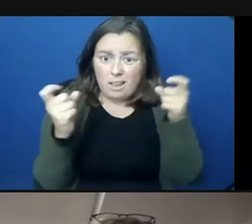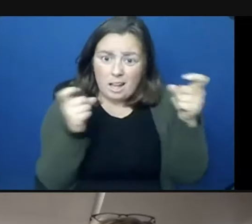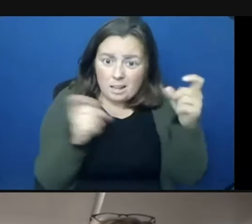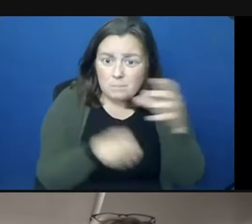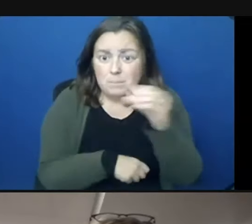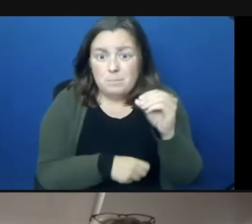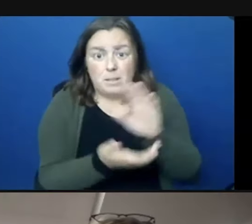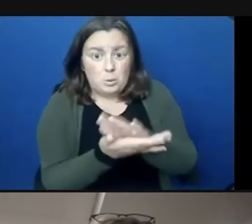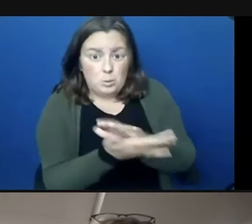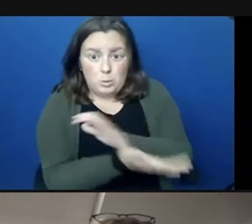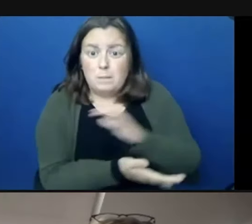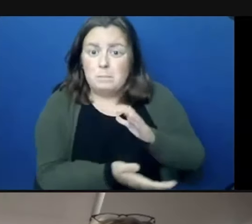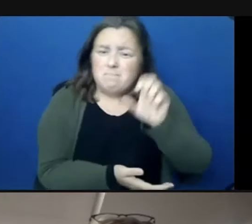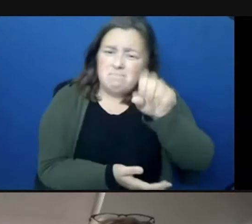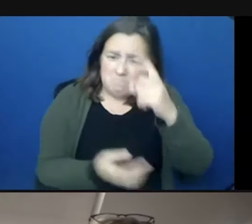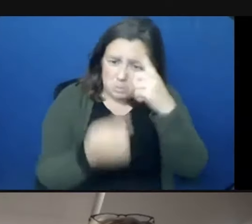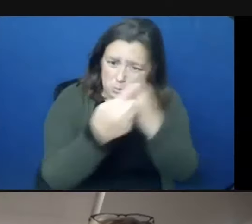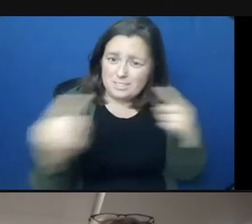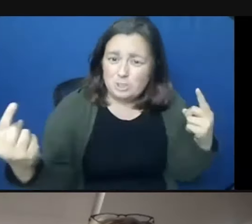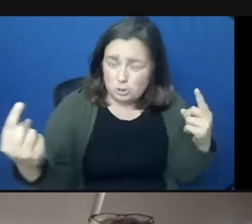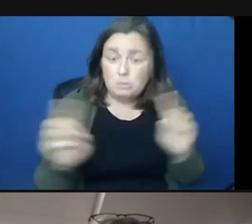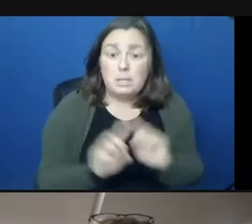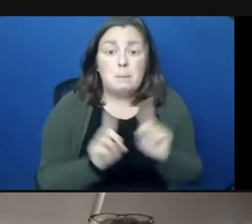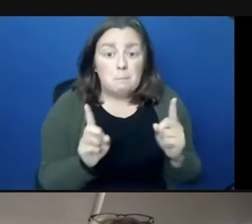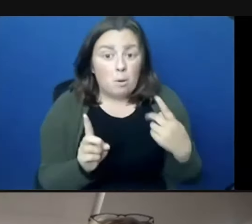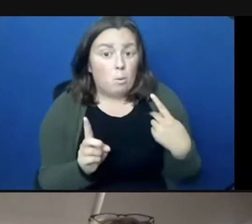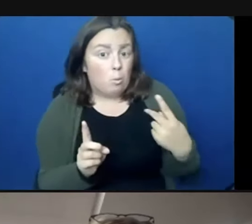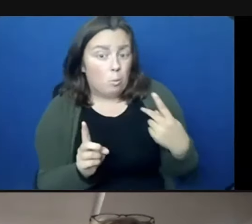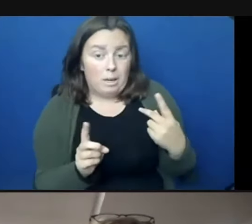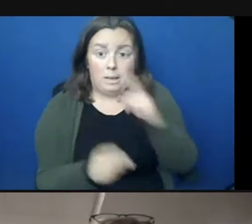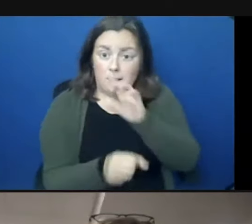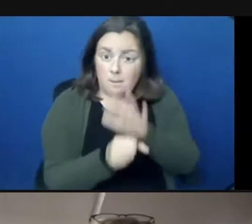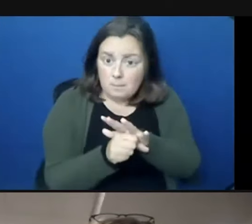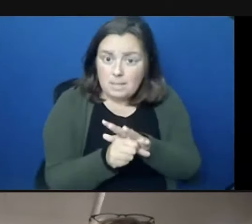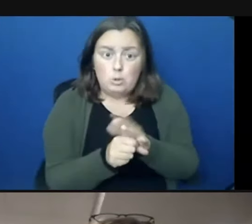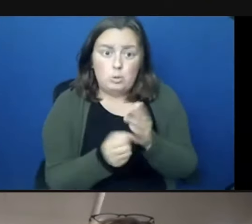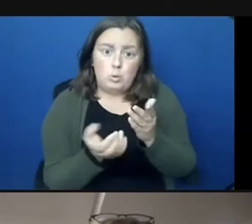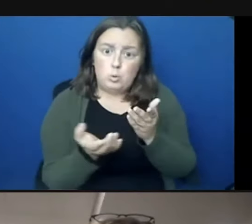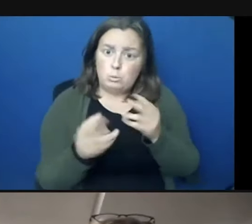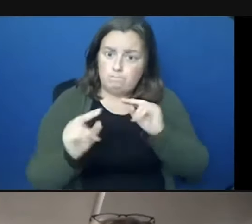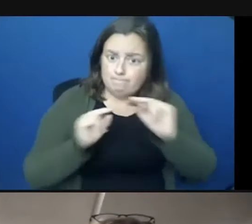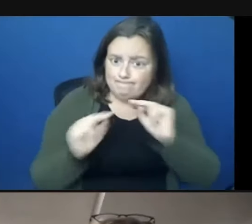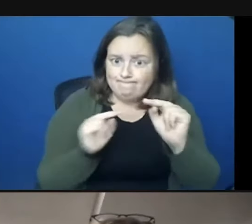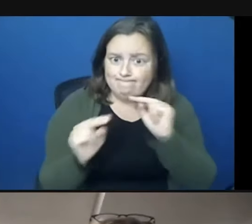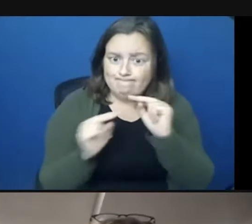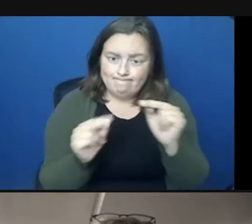even though we disagree on this topic, we are committed to continue to bargain with you in good faith moving forward. There are so many exciting